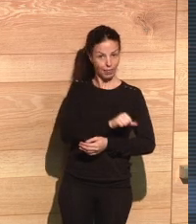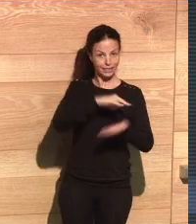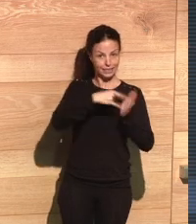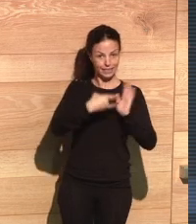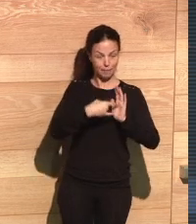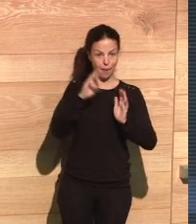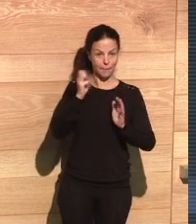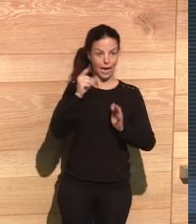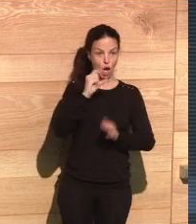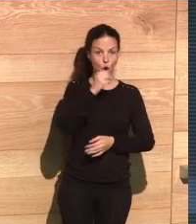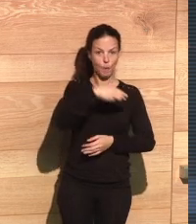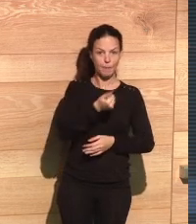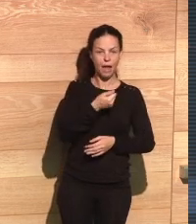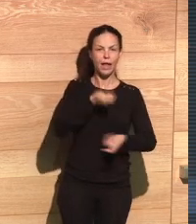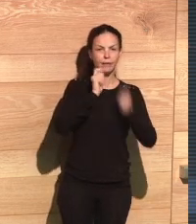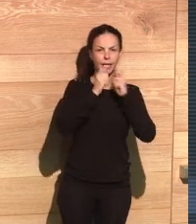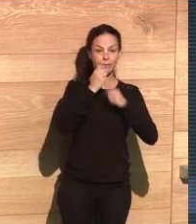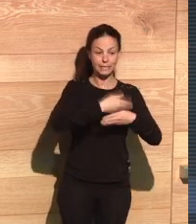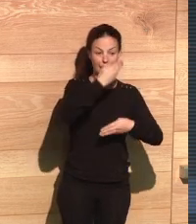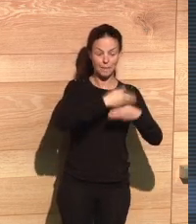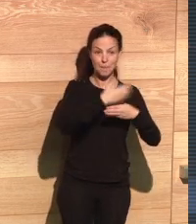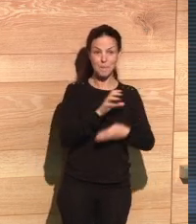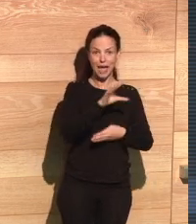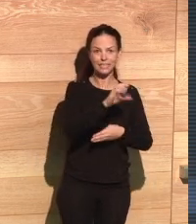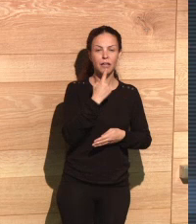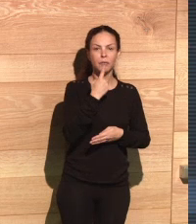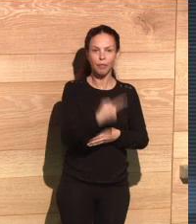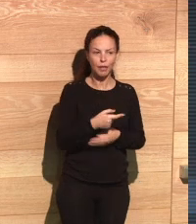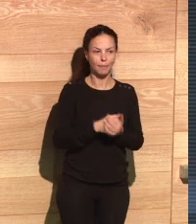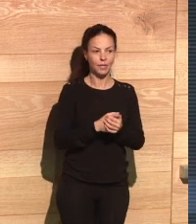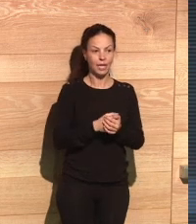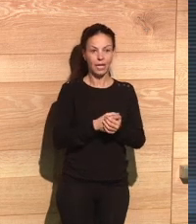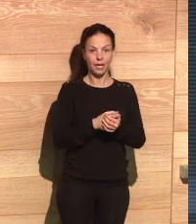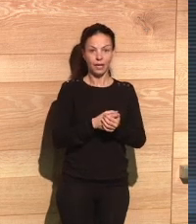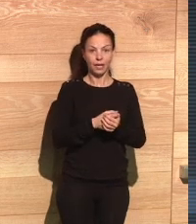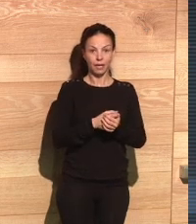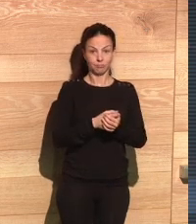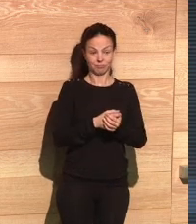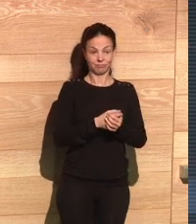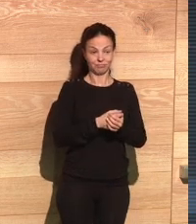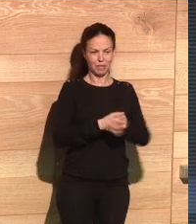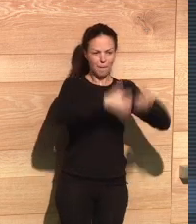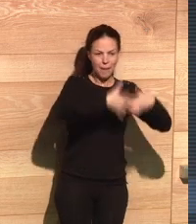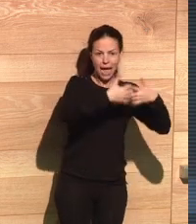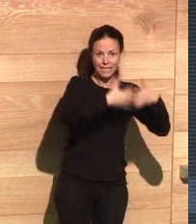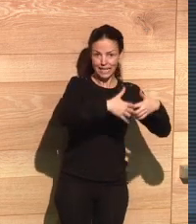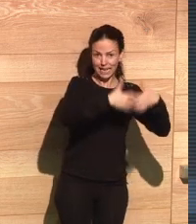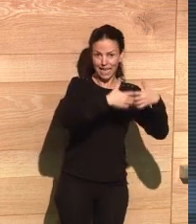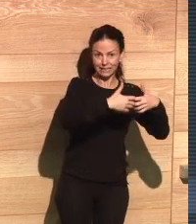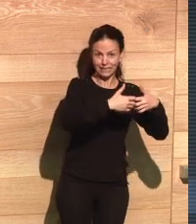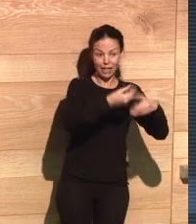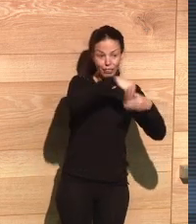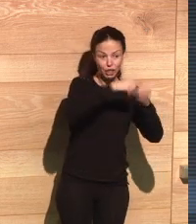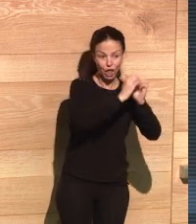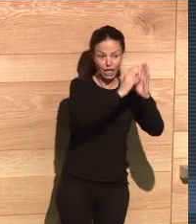auditor said in an interview in El País that it was more dangerous